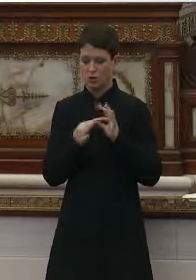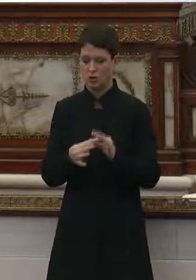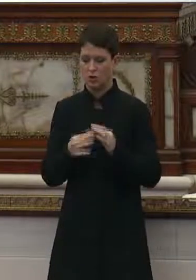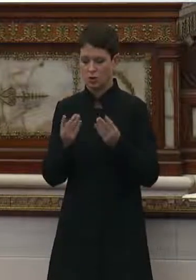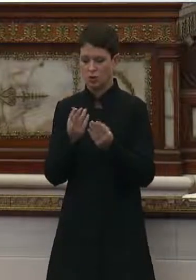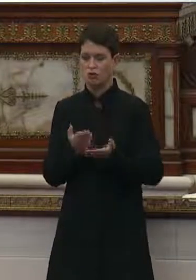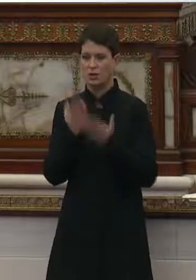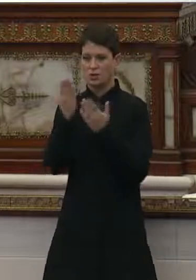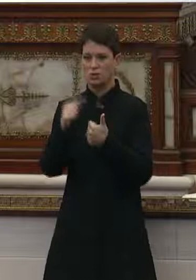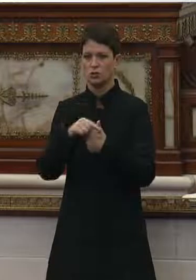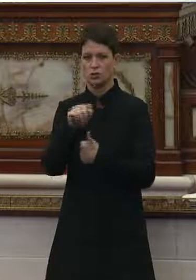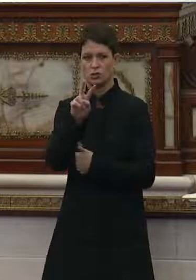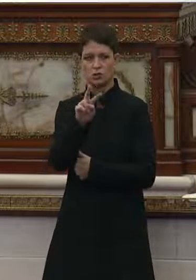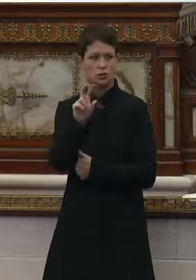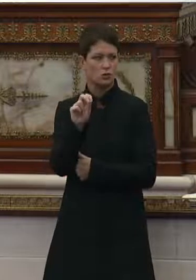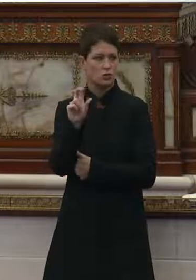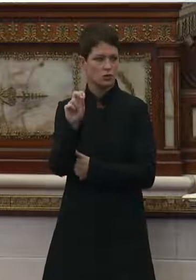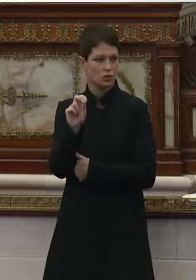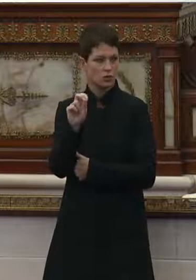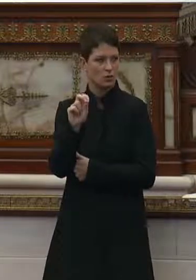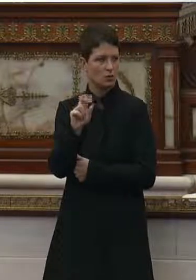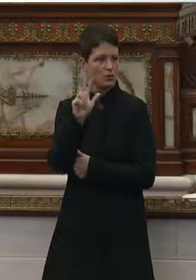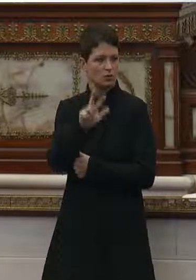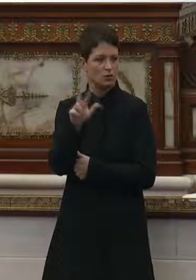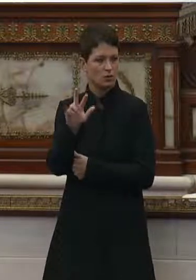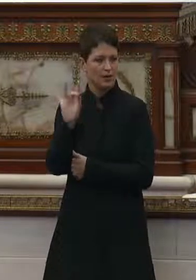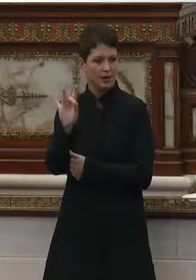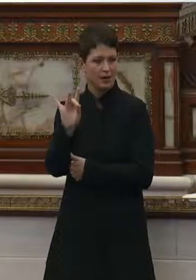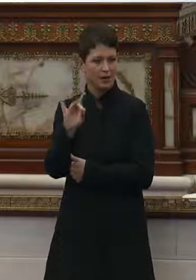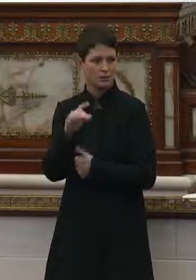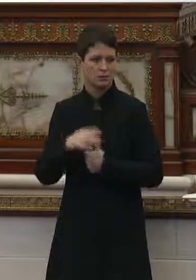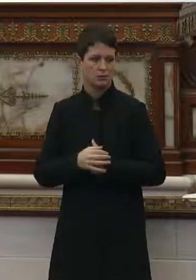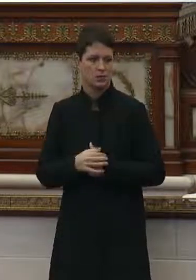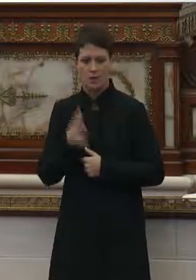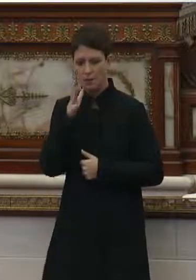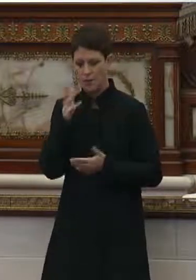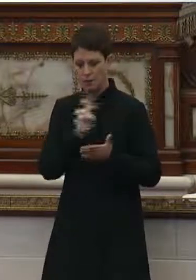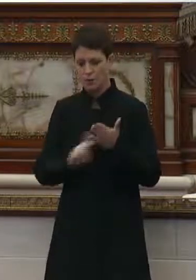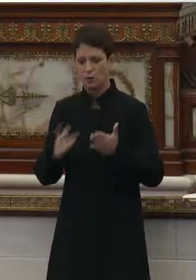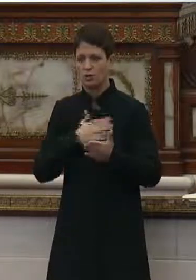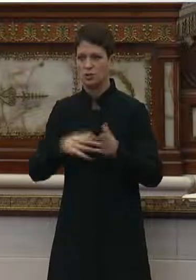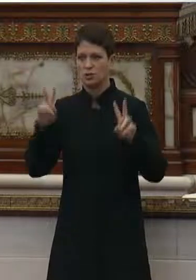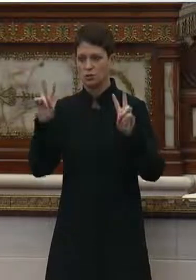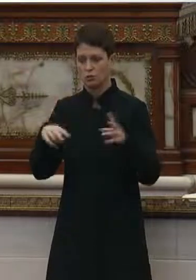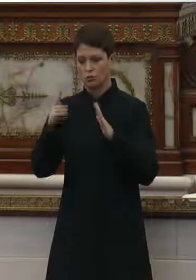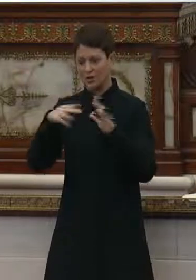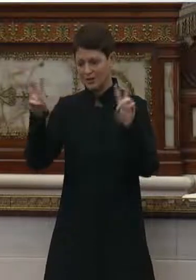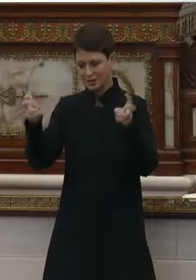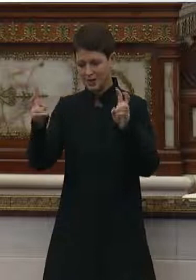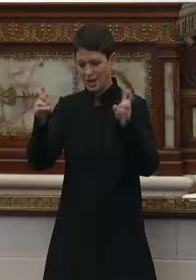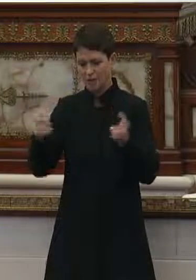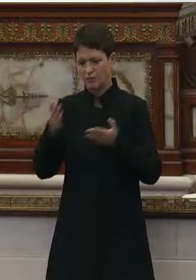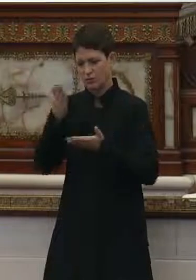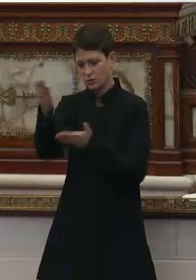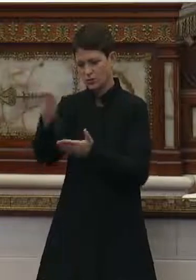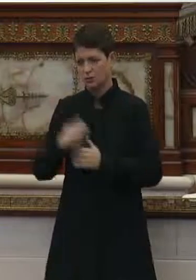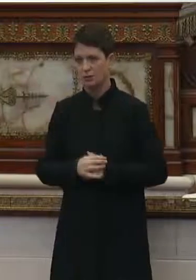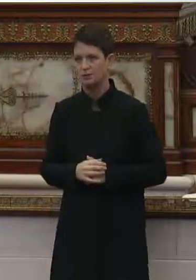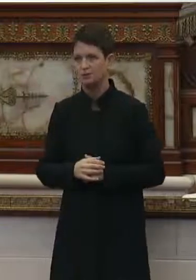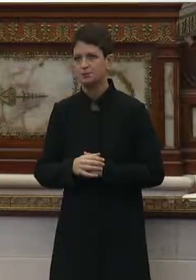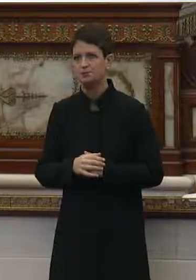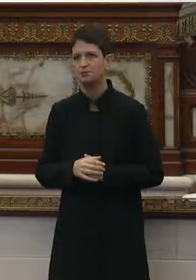resolution number 200338. Madam Clerk, will you please read the title of the resolution?